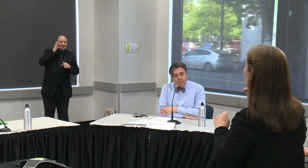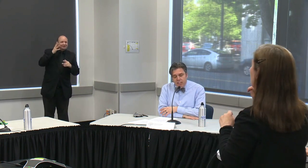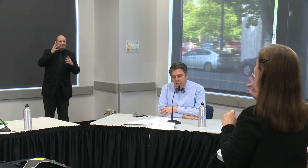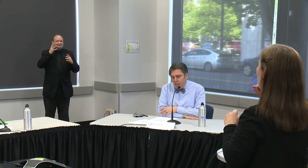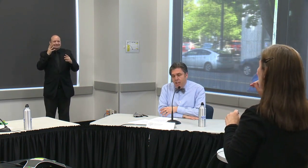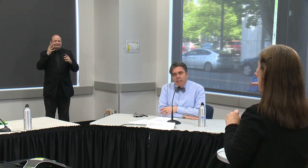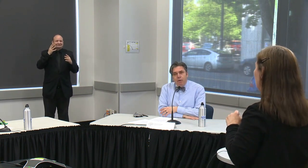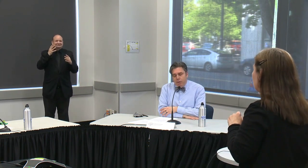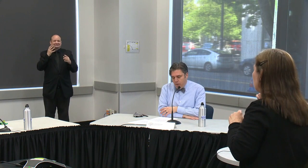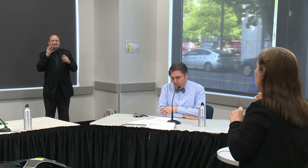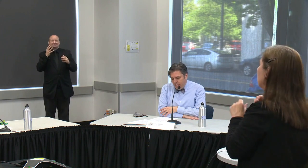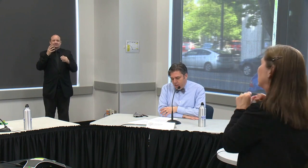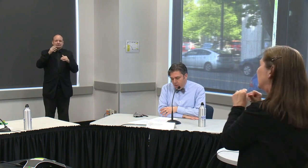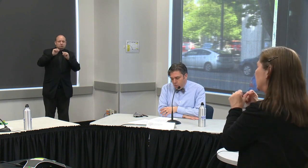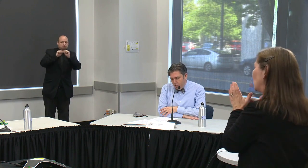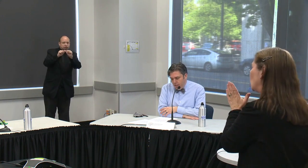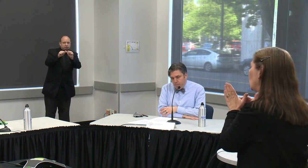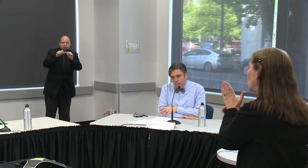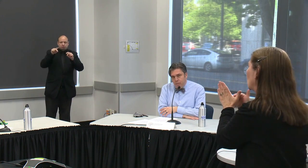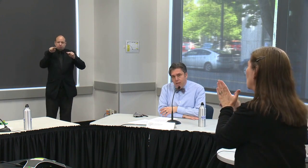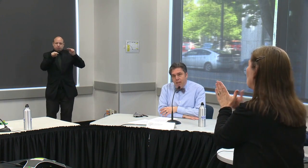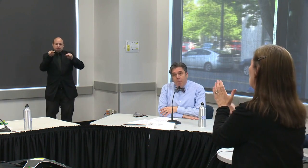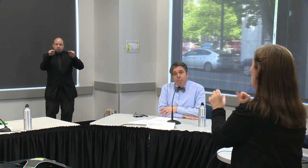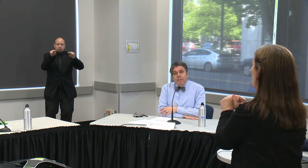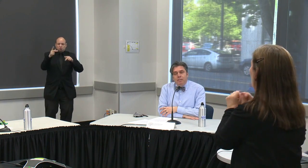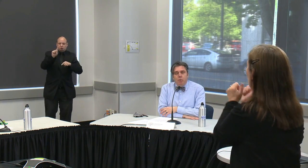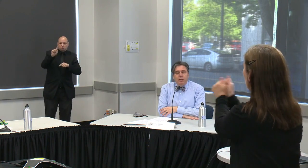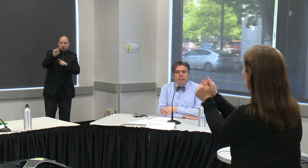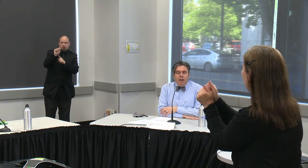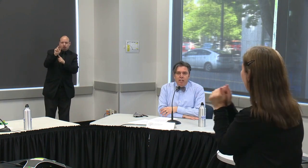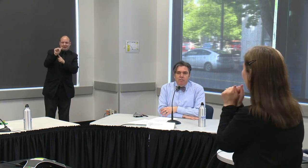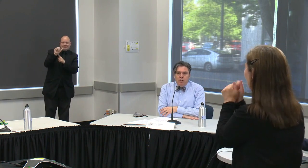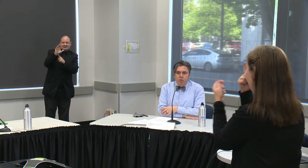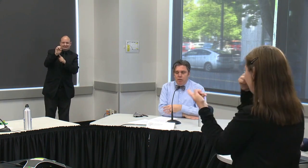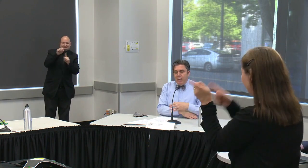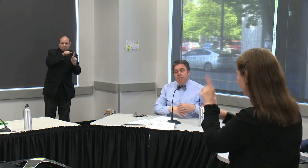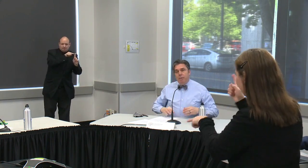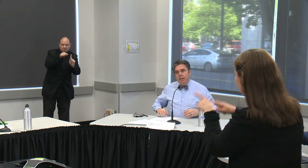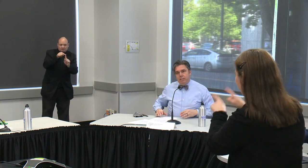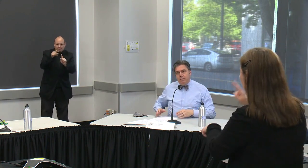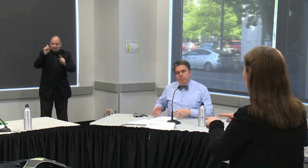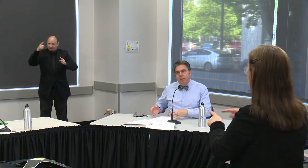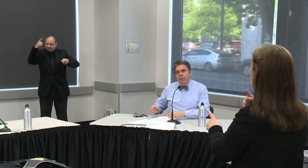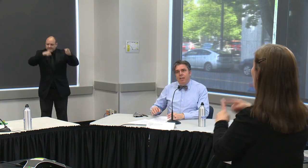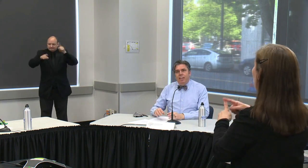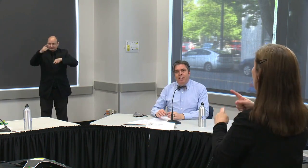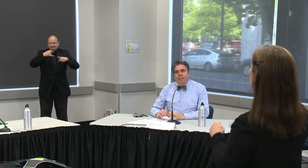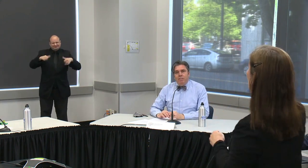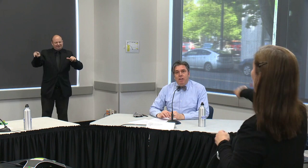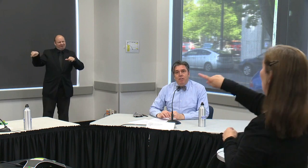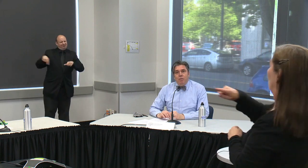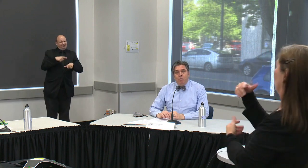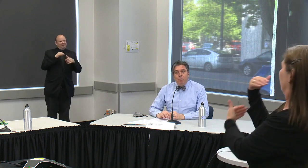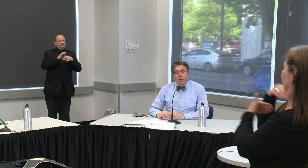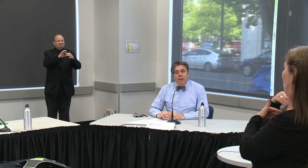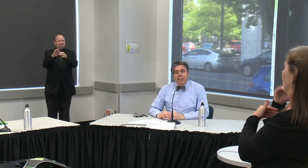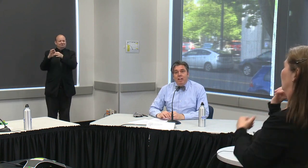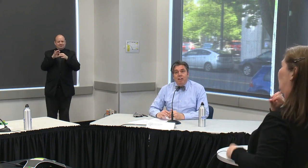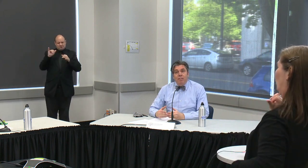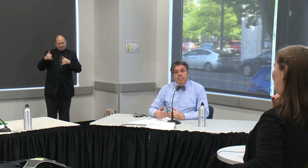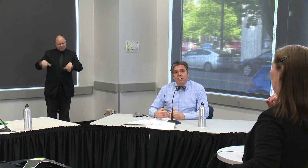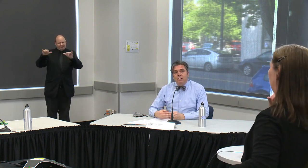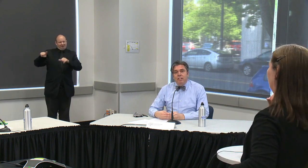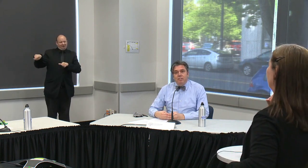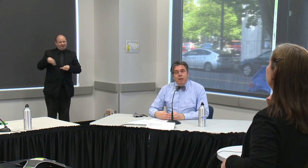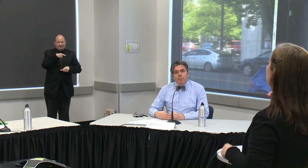effectively that we work together as one but it's important that all of you have a part that if a wearing